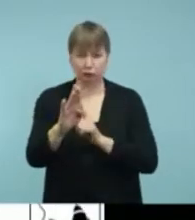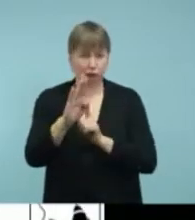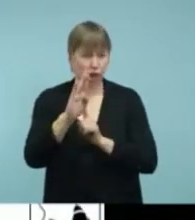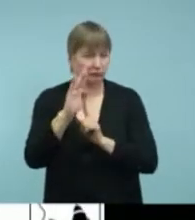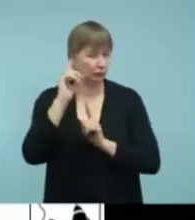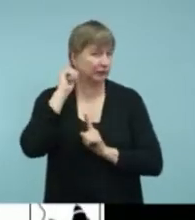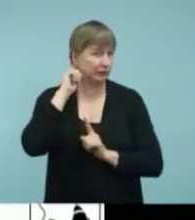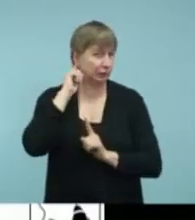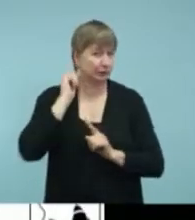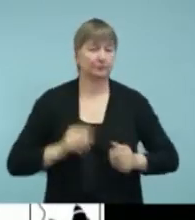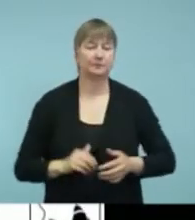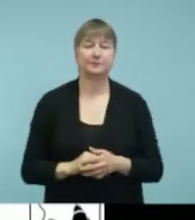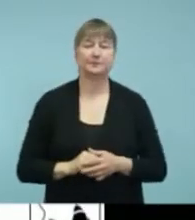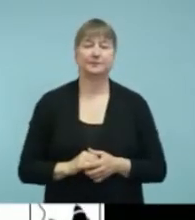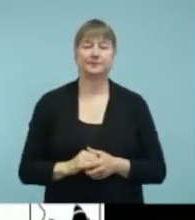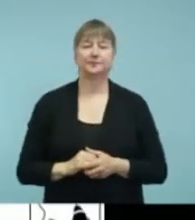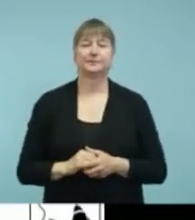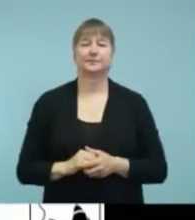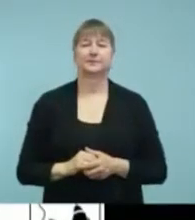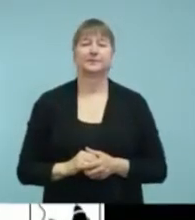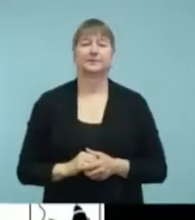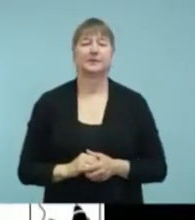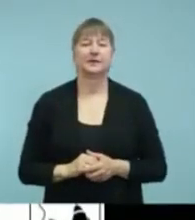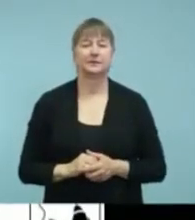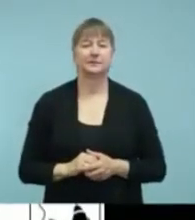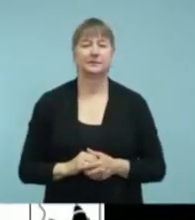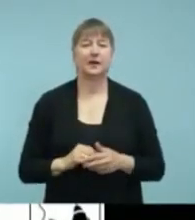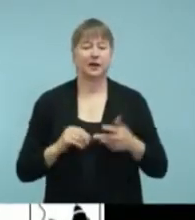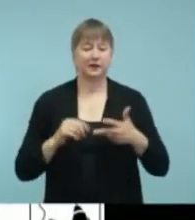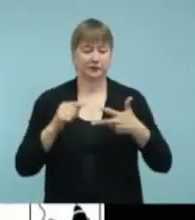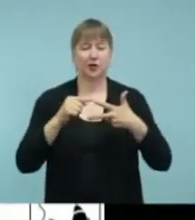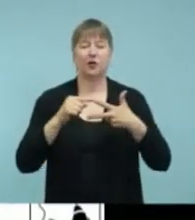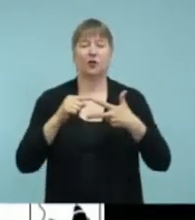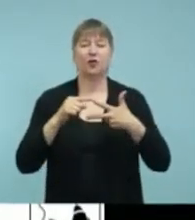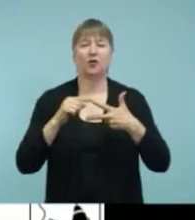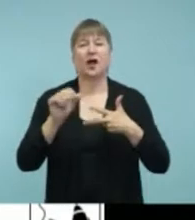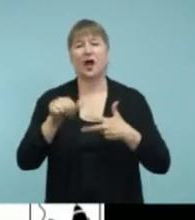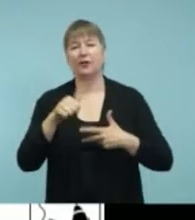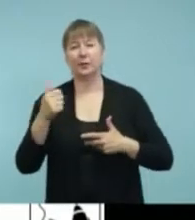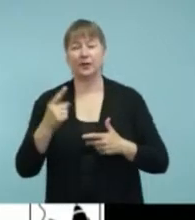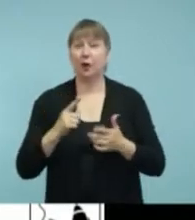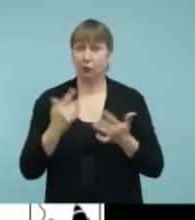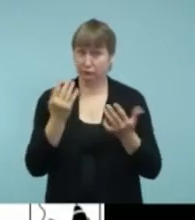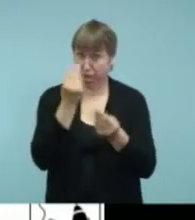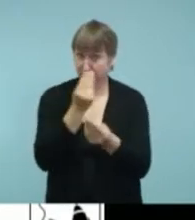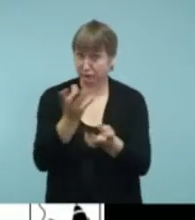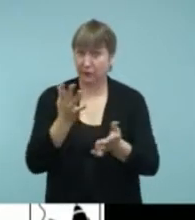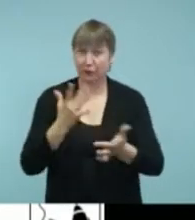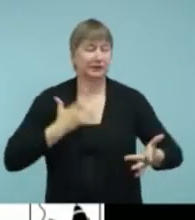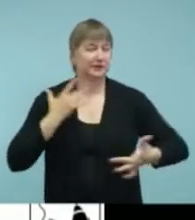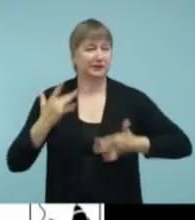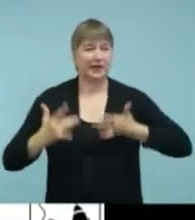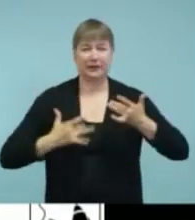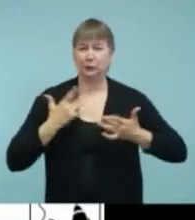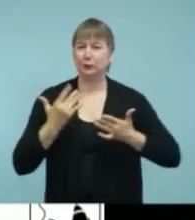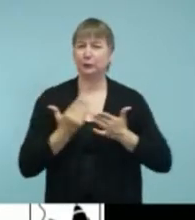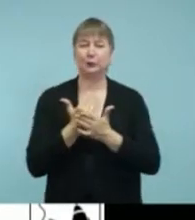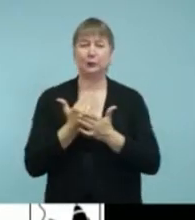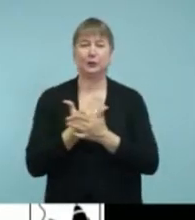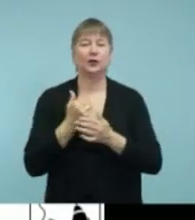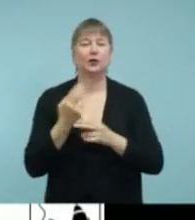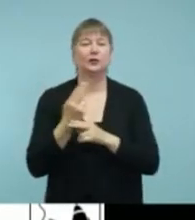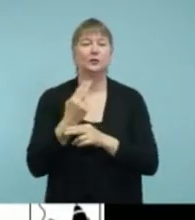So, I'm going to talk about another way and this is what's really exciting right now and this is using Bluetooth